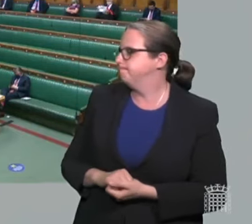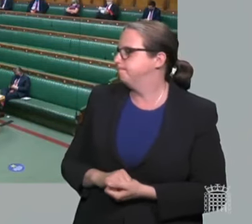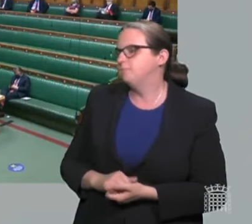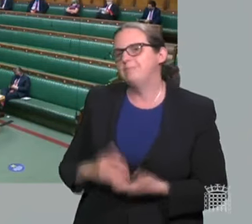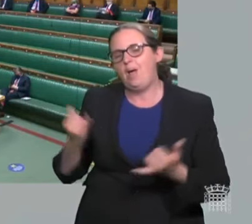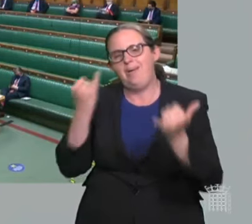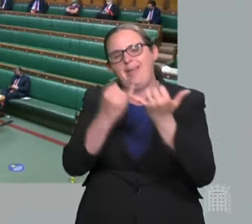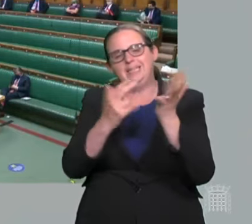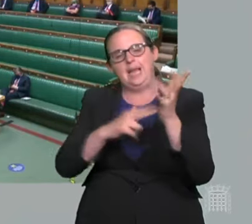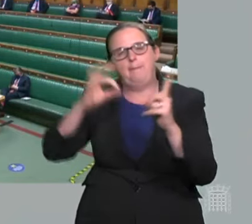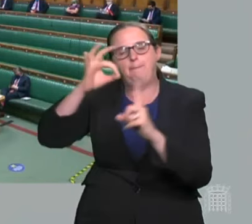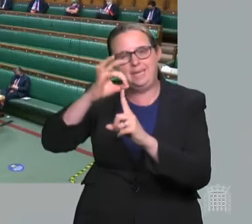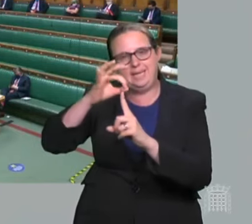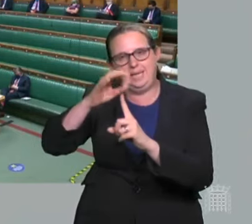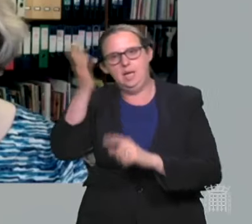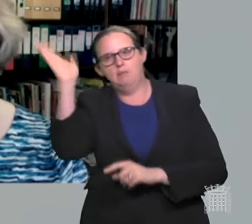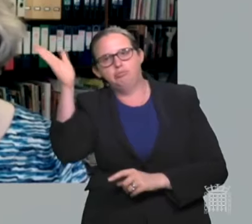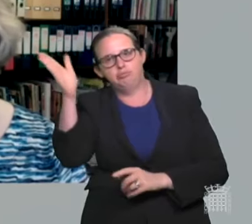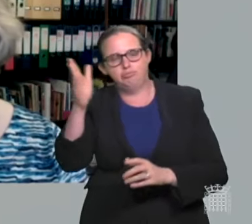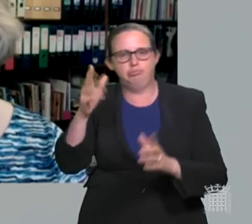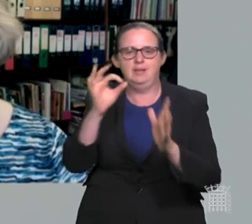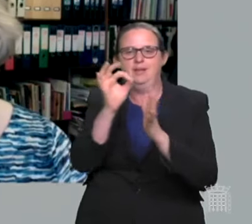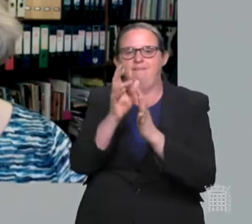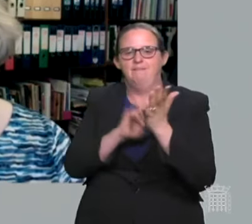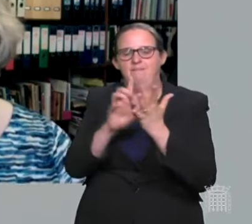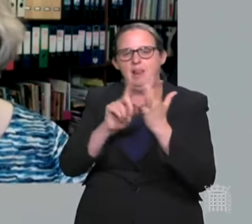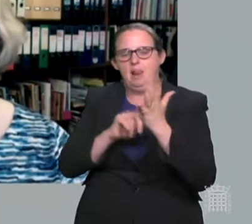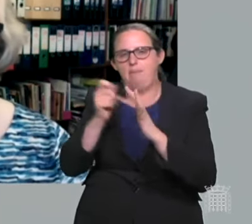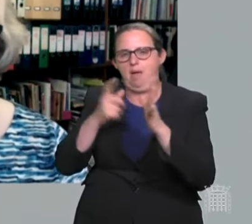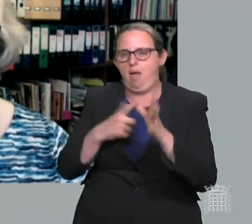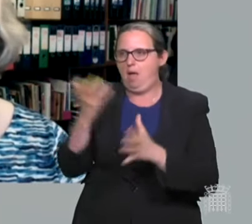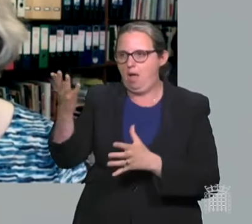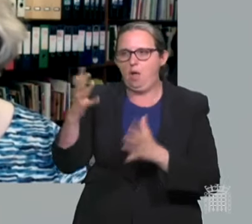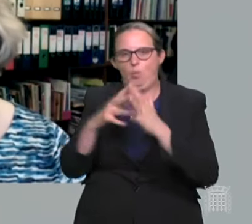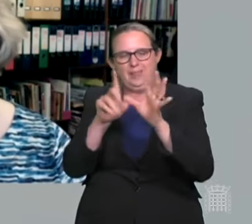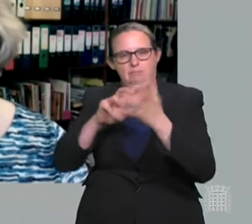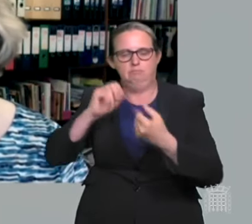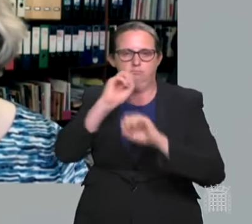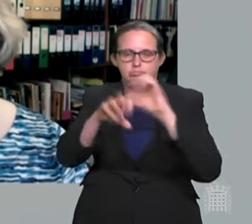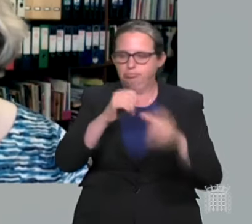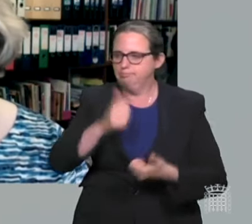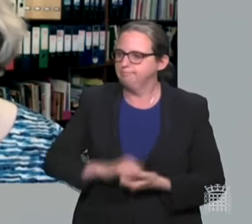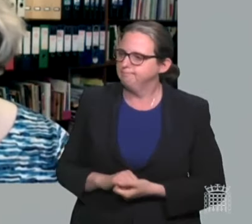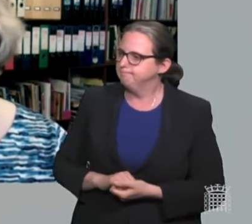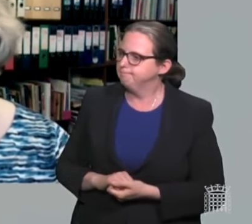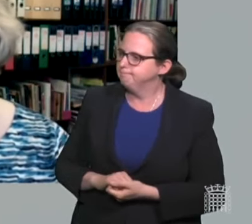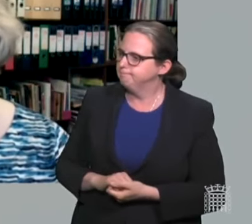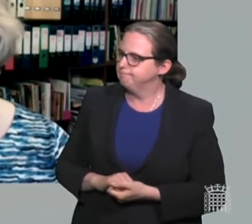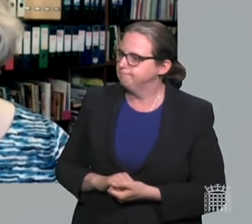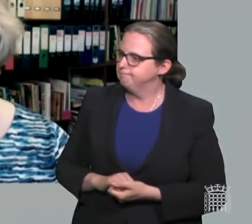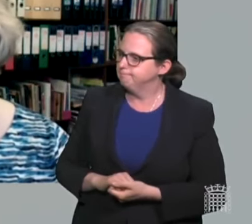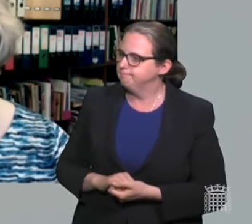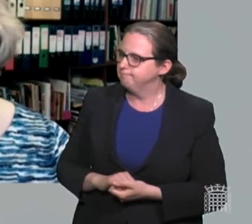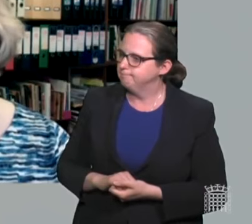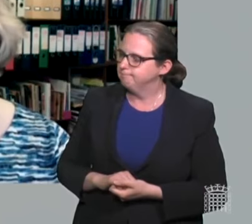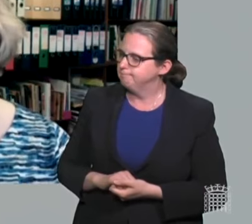spokesperson, Dr. Philippa Whitford. Philippa. Thank you very much, Mr. Speaker. This pandemic is very far